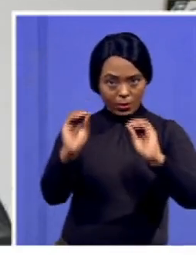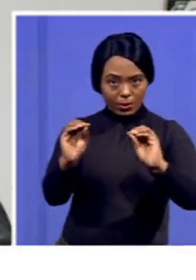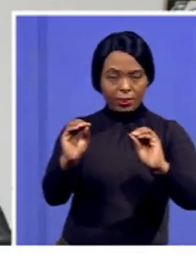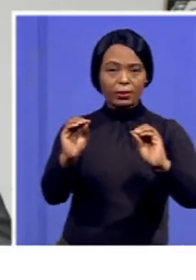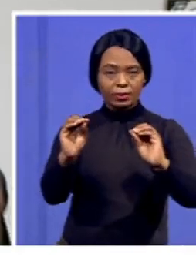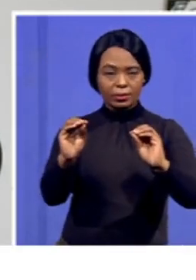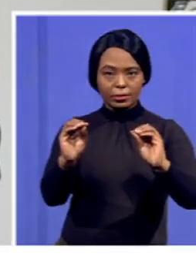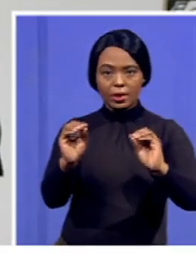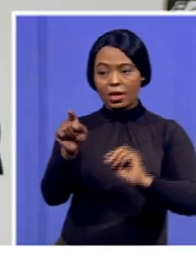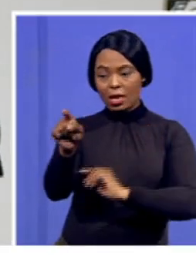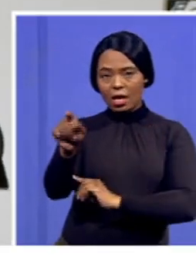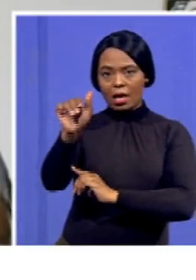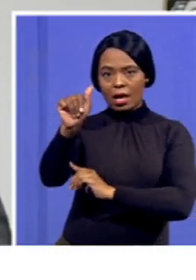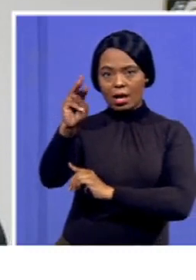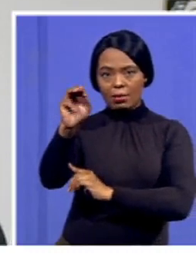Amina